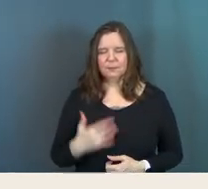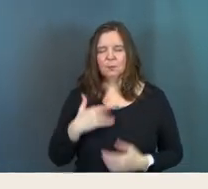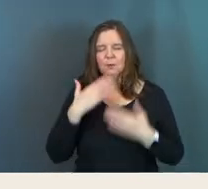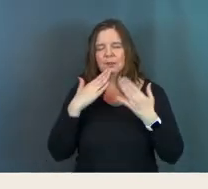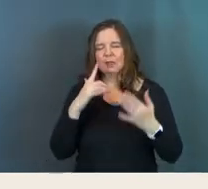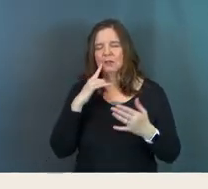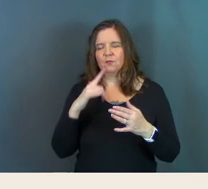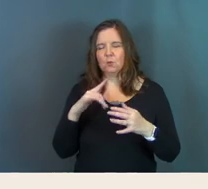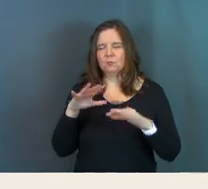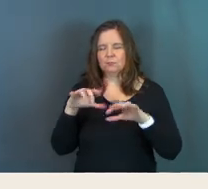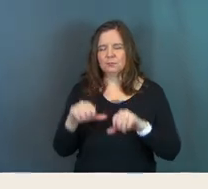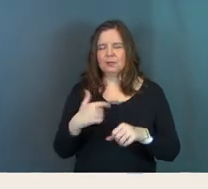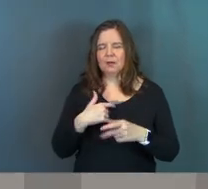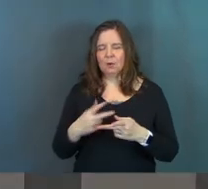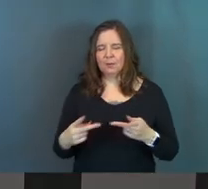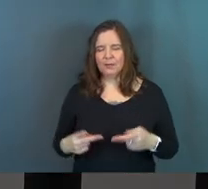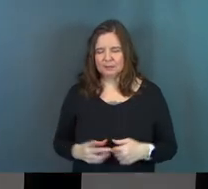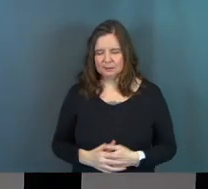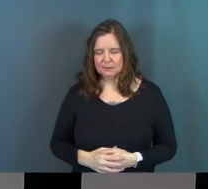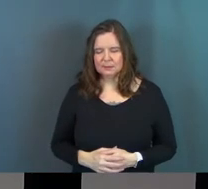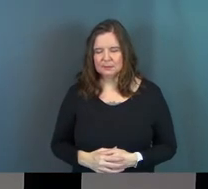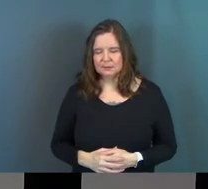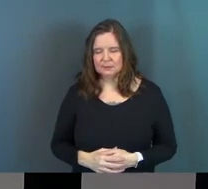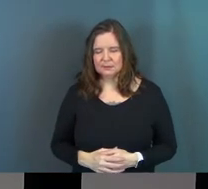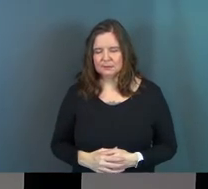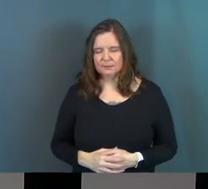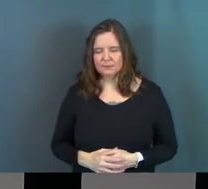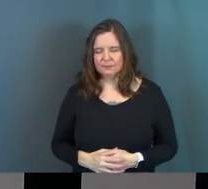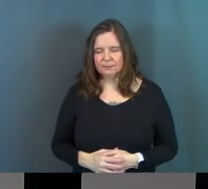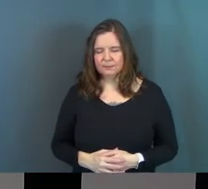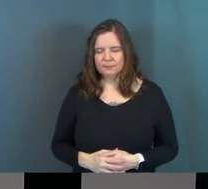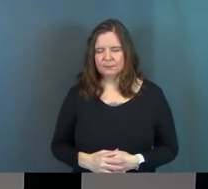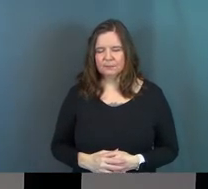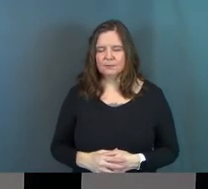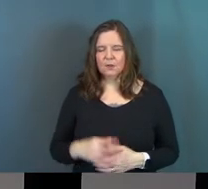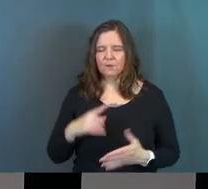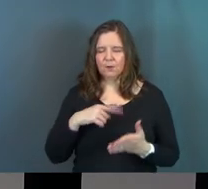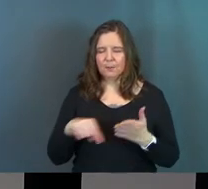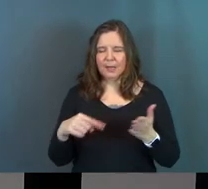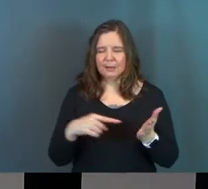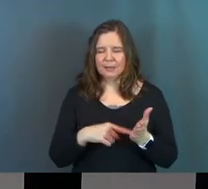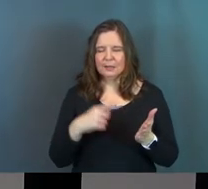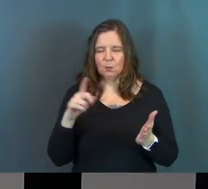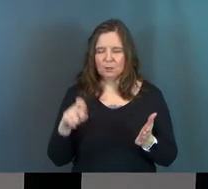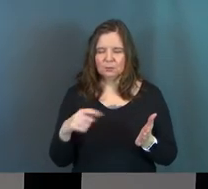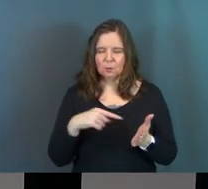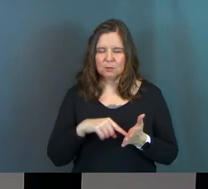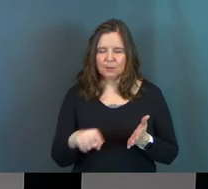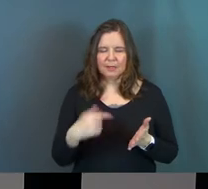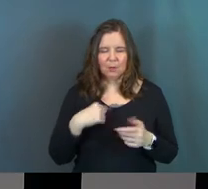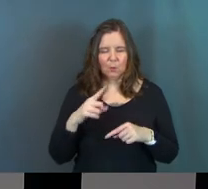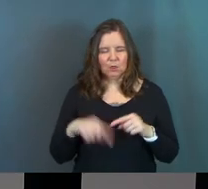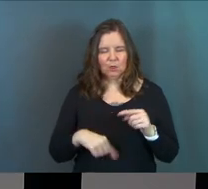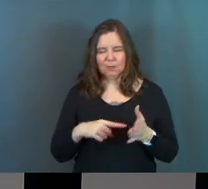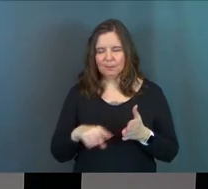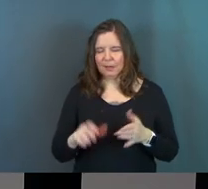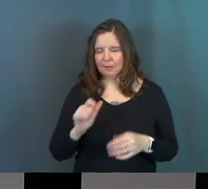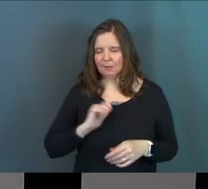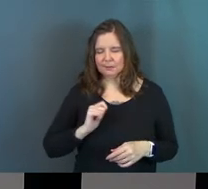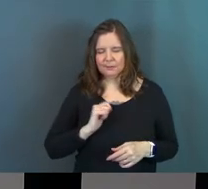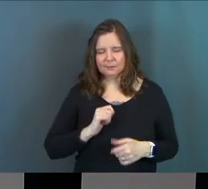Jesus, we thank you for stepping in our place, for paying the debt that we were supposed to pay that we could not,